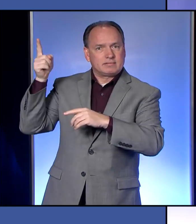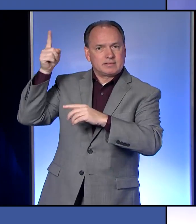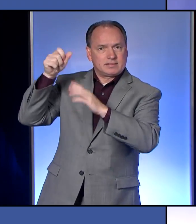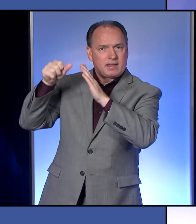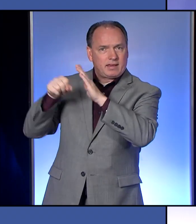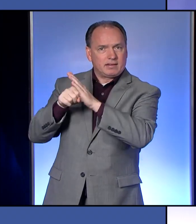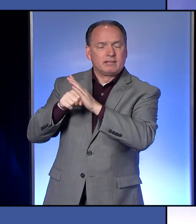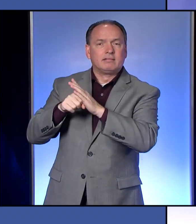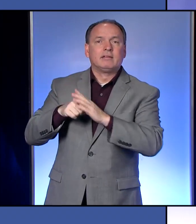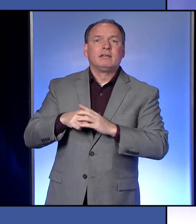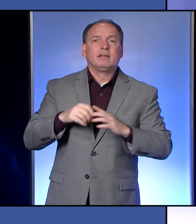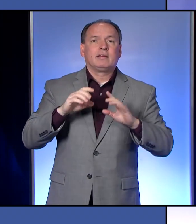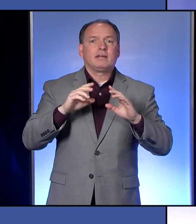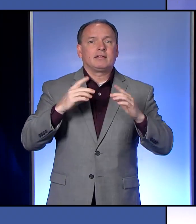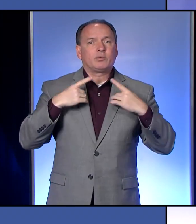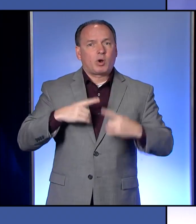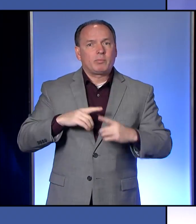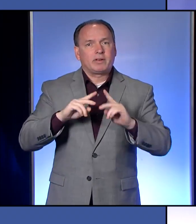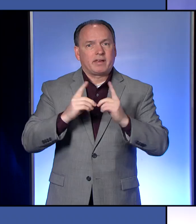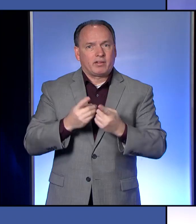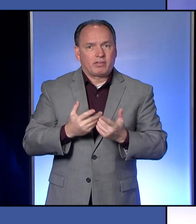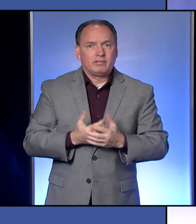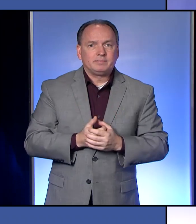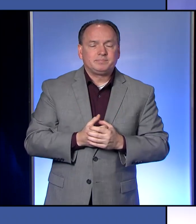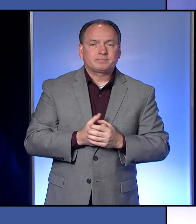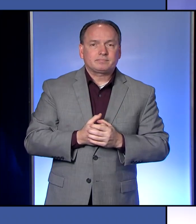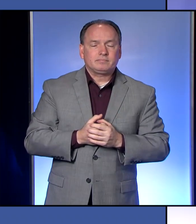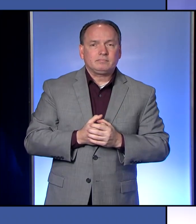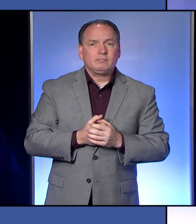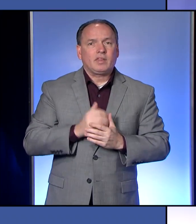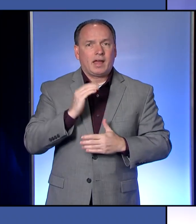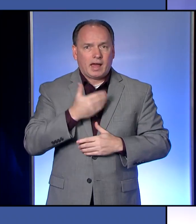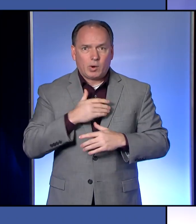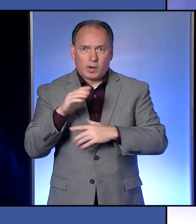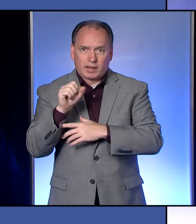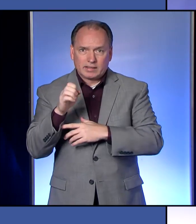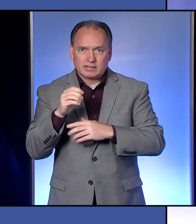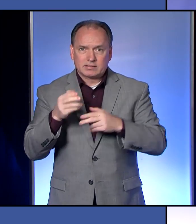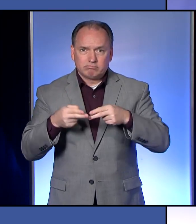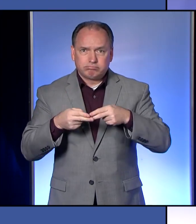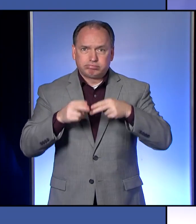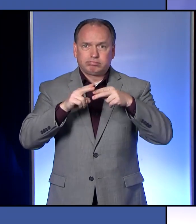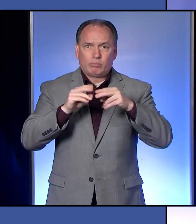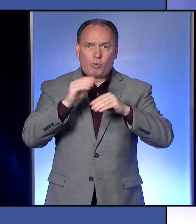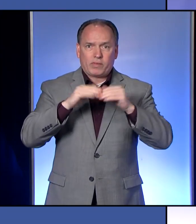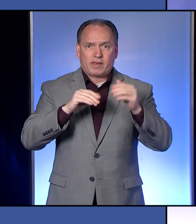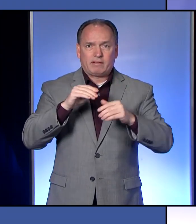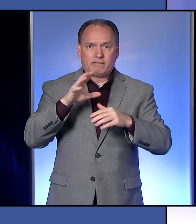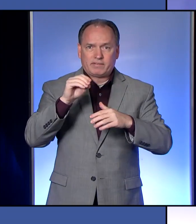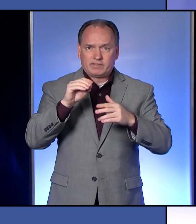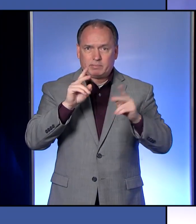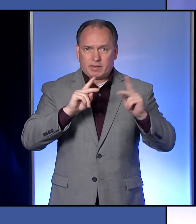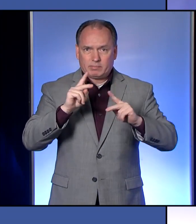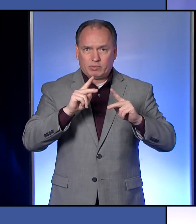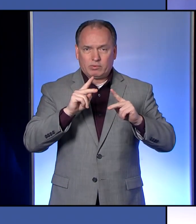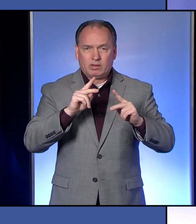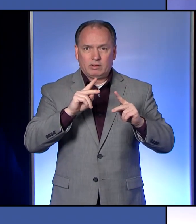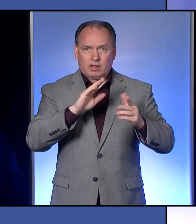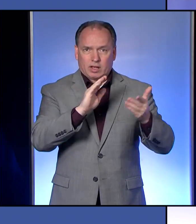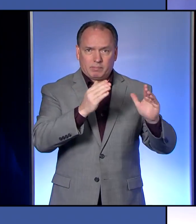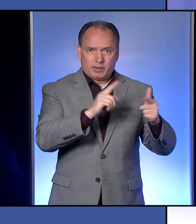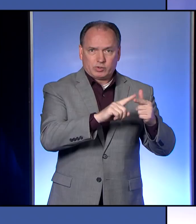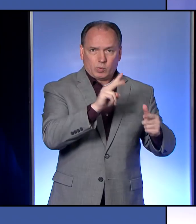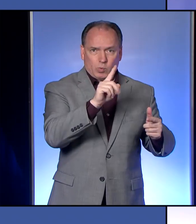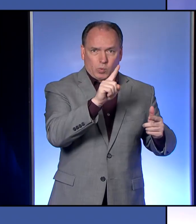If the number of cases in our region rise to 50 or more per 100,000 residents over that